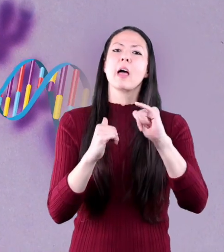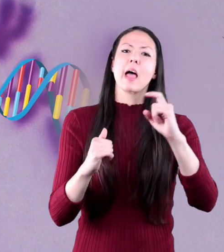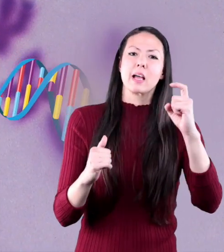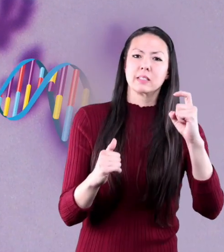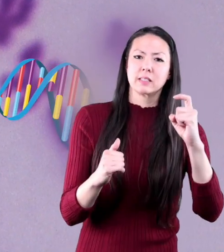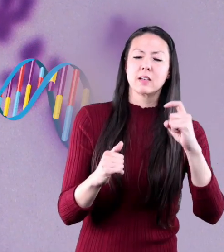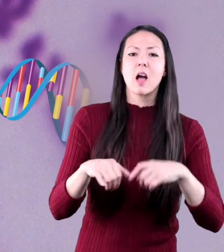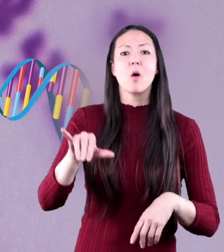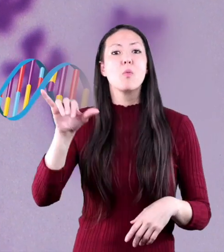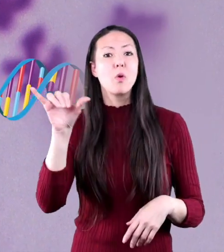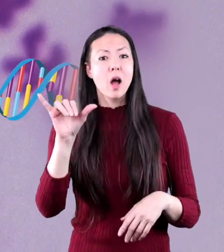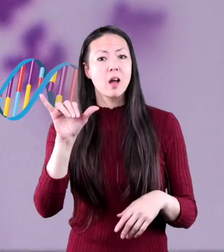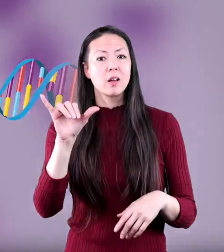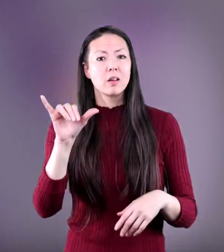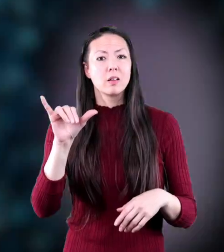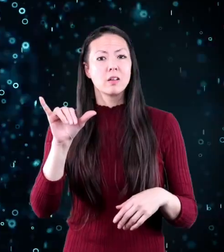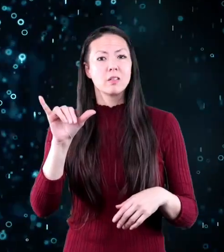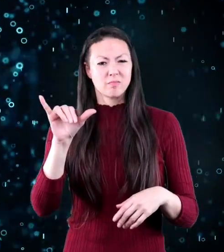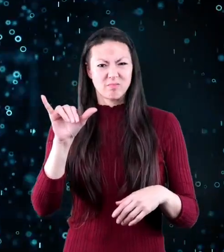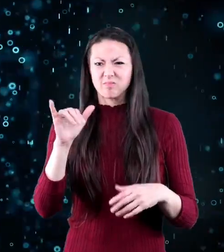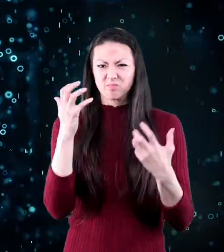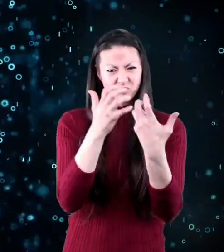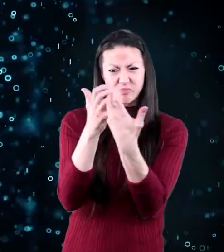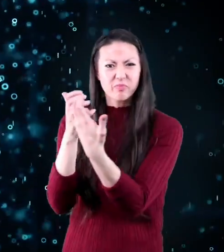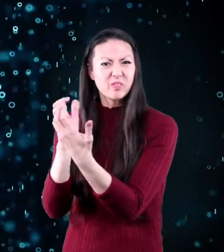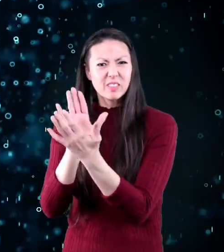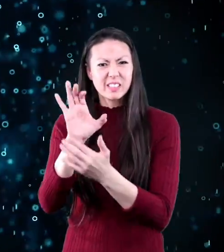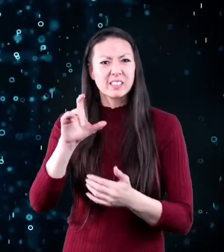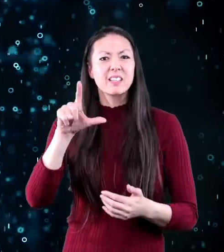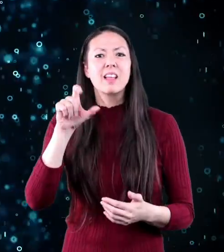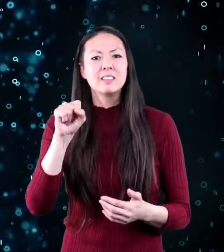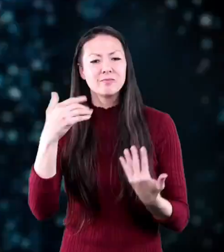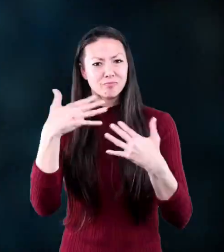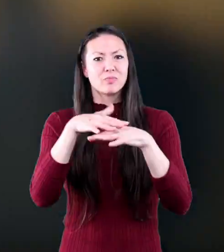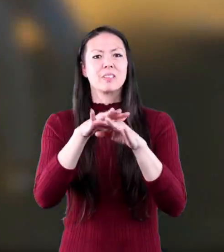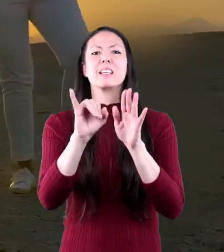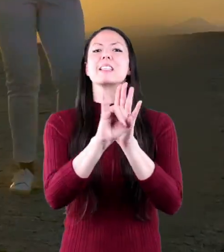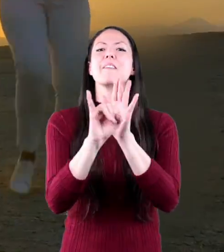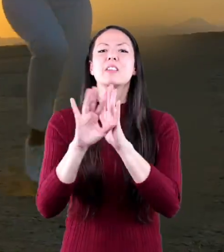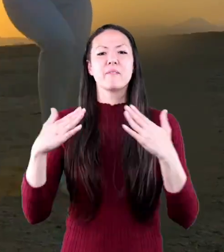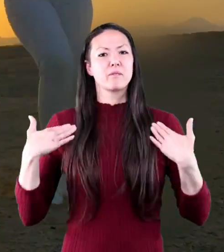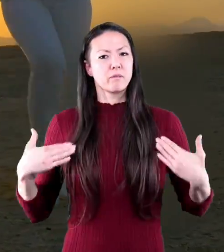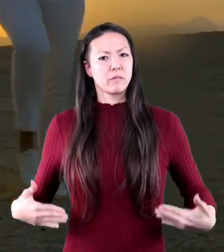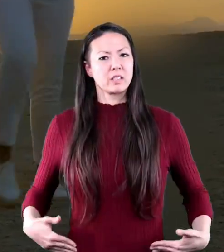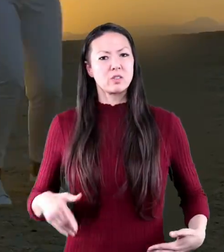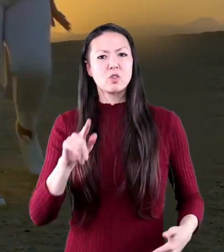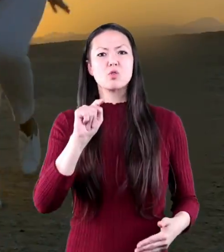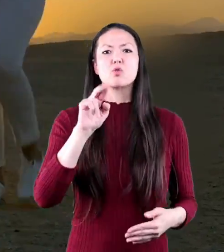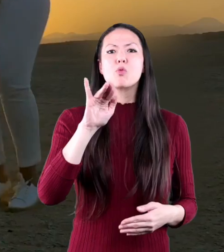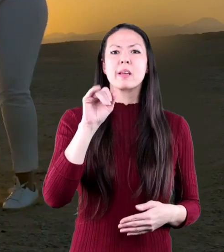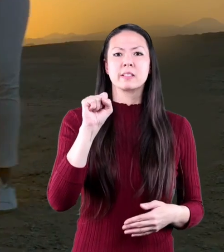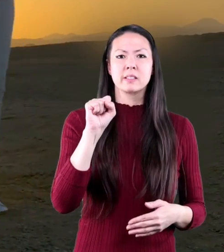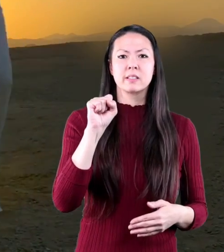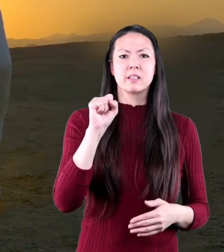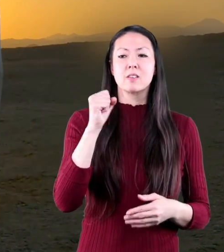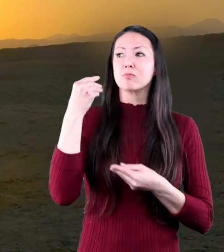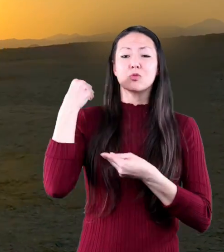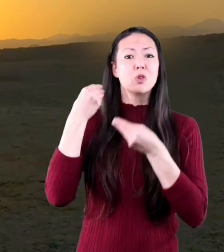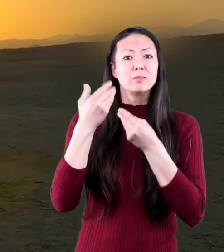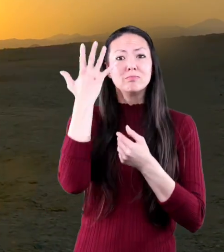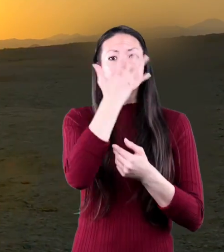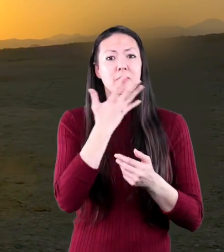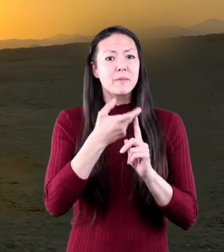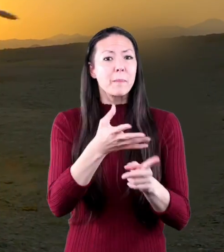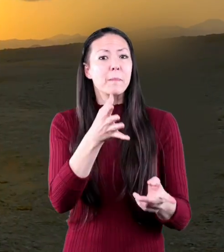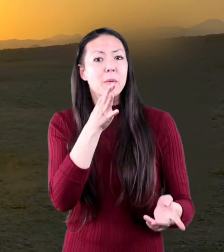like X's and Y's fit nicely into every cell. And this is what identifies your physical traits. Traits